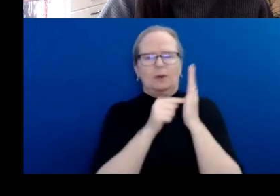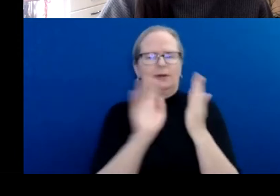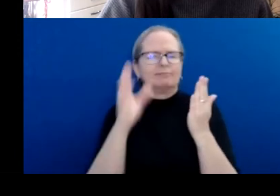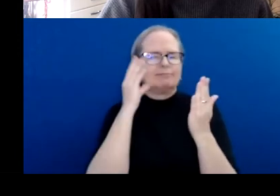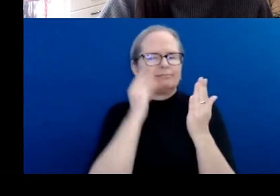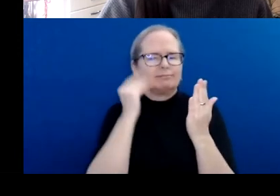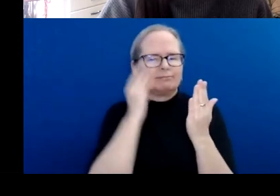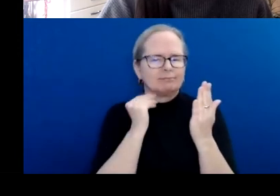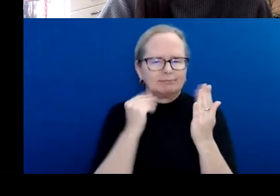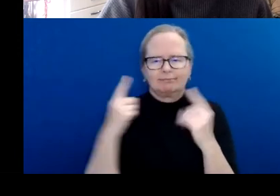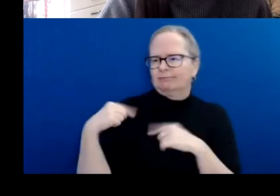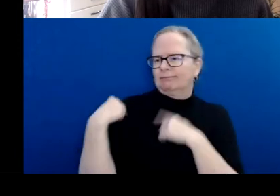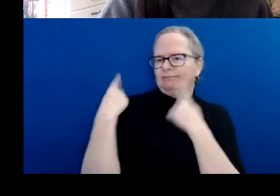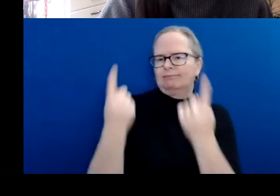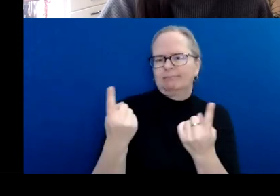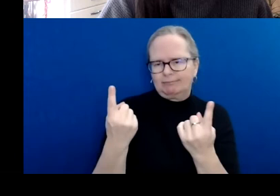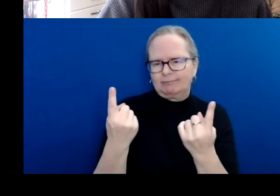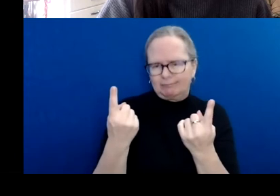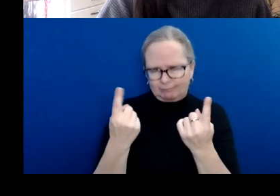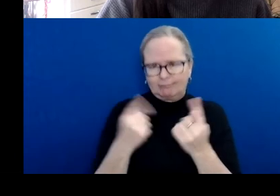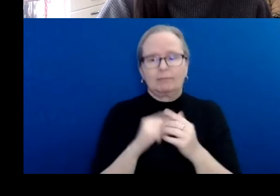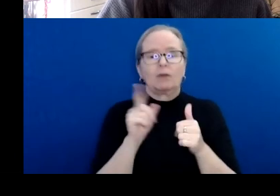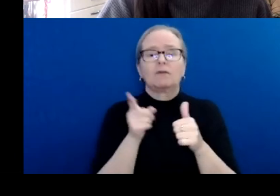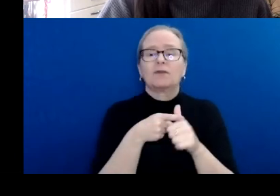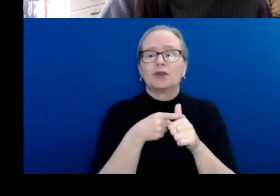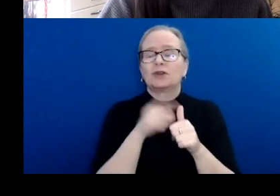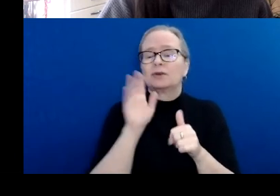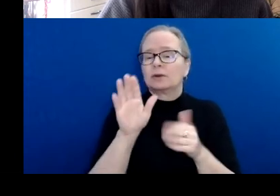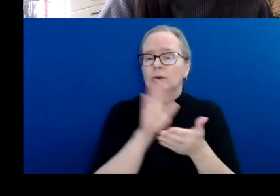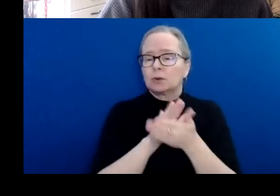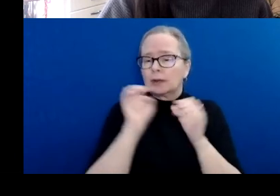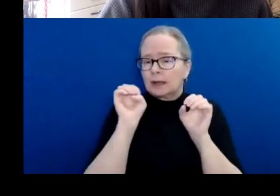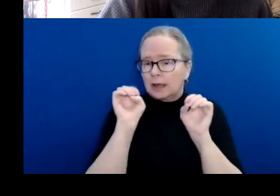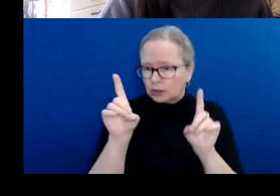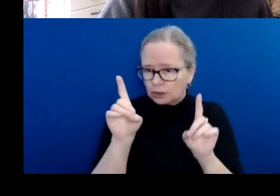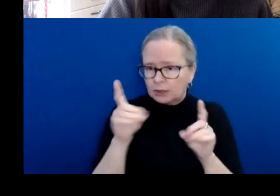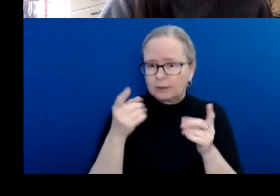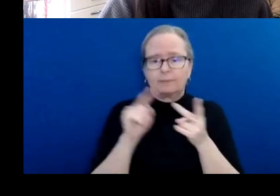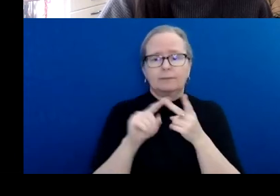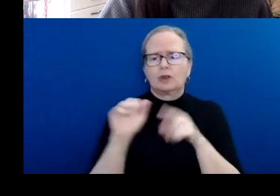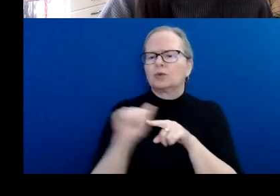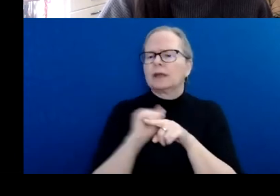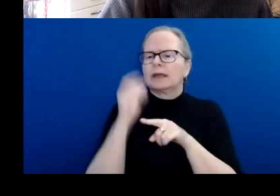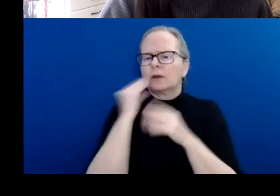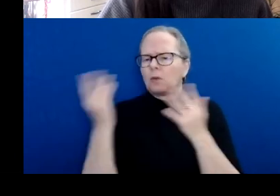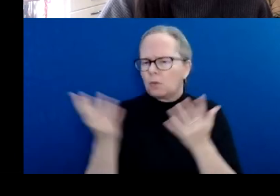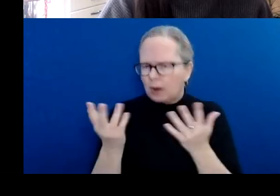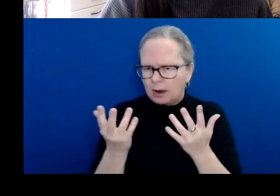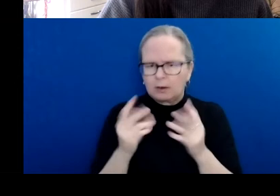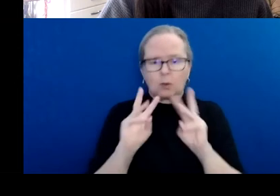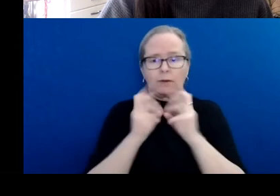things like education, trainings, workshops, past work, media,